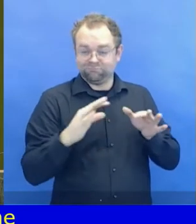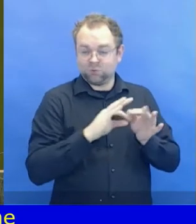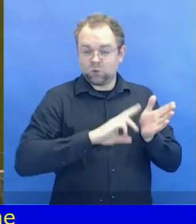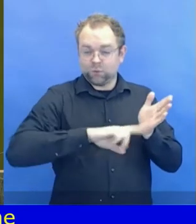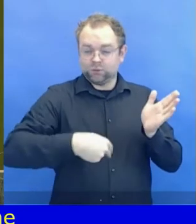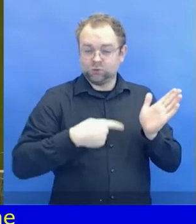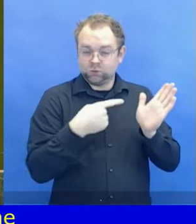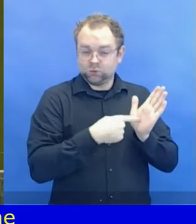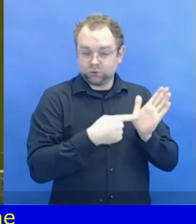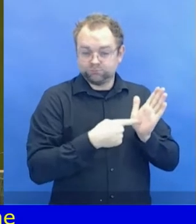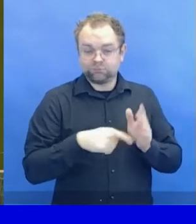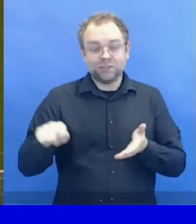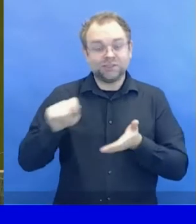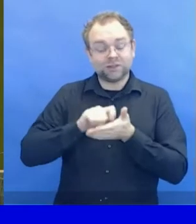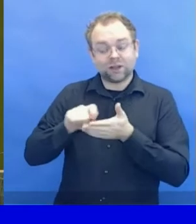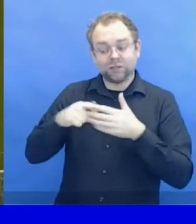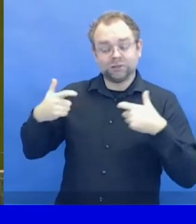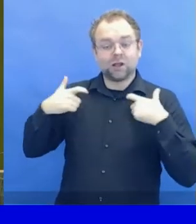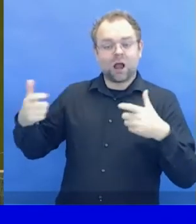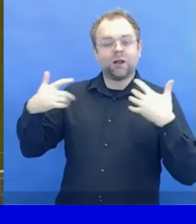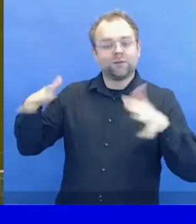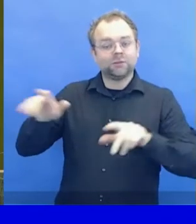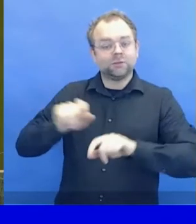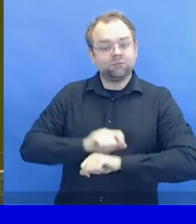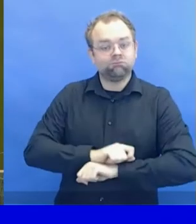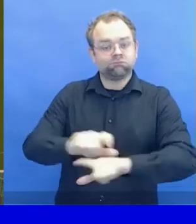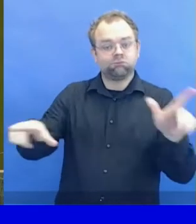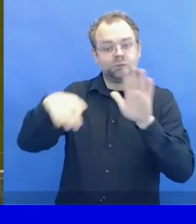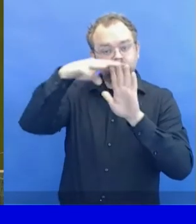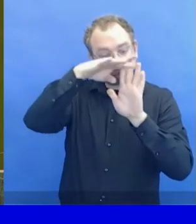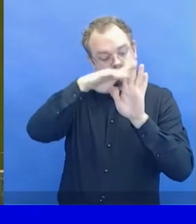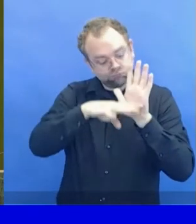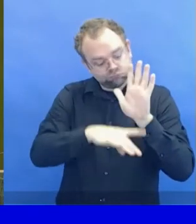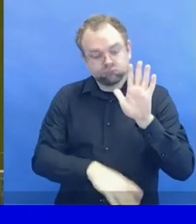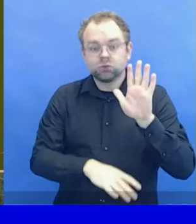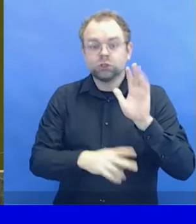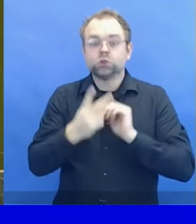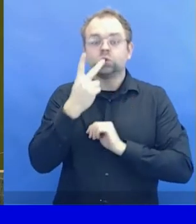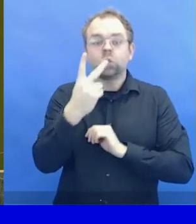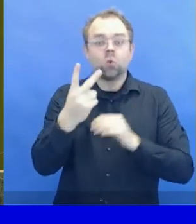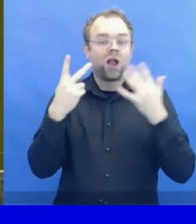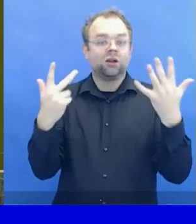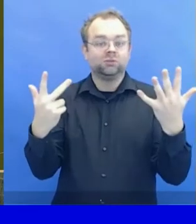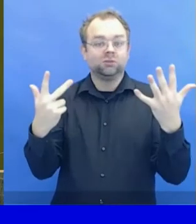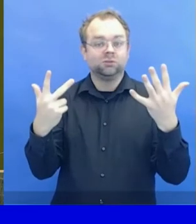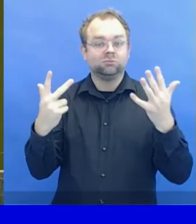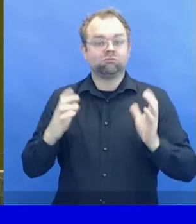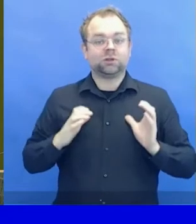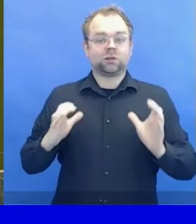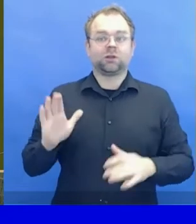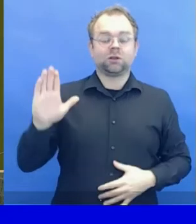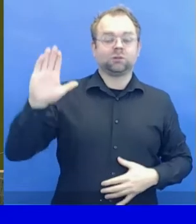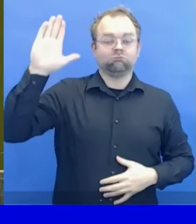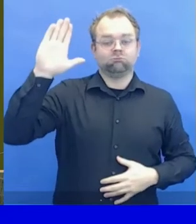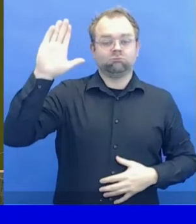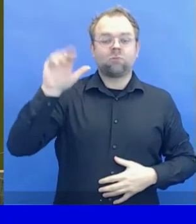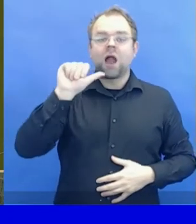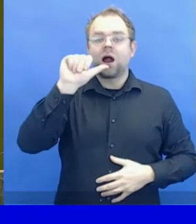biographical details in document CRPD slash CSP slash 2020 slash